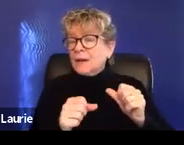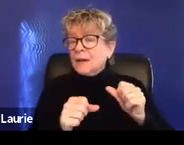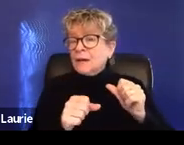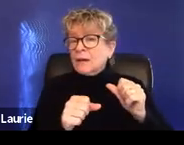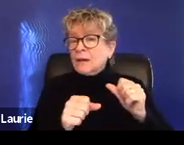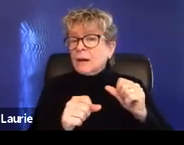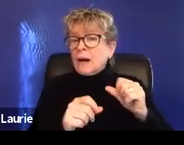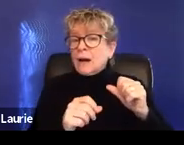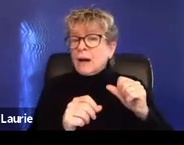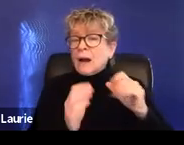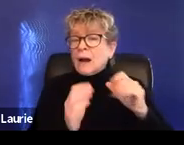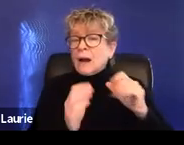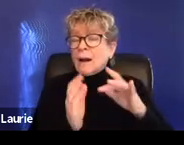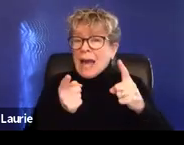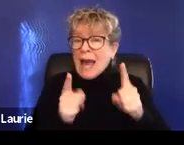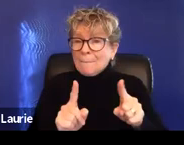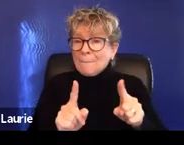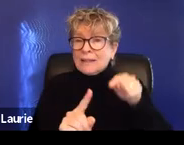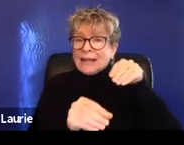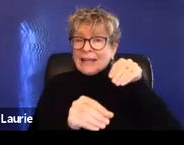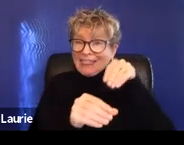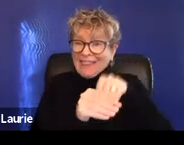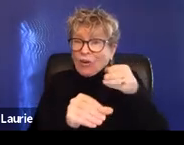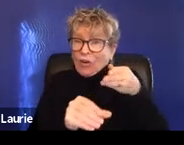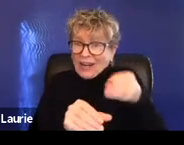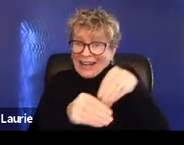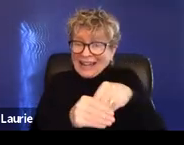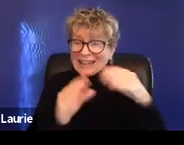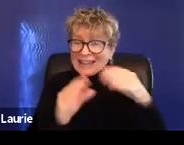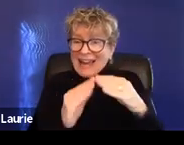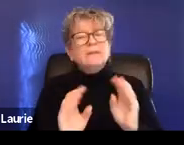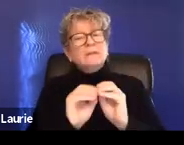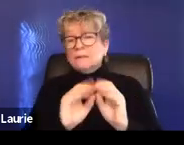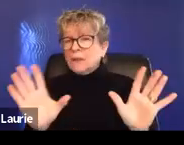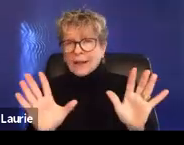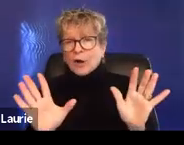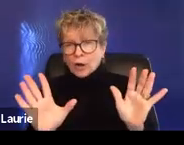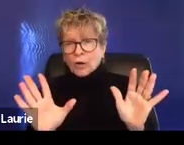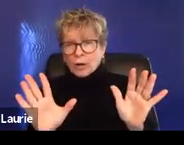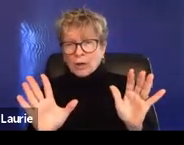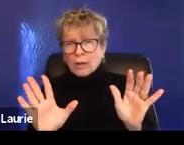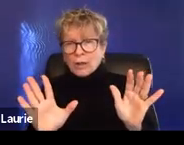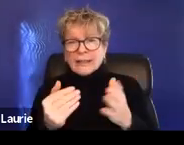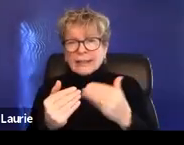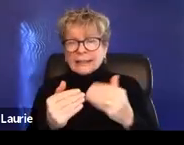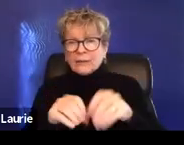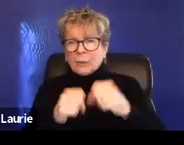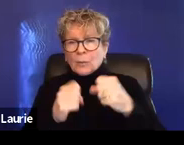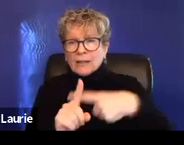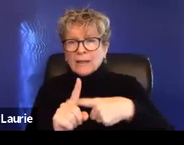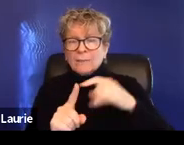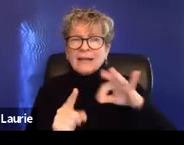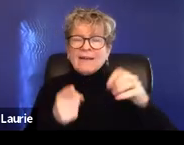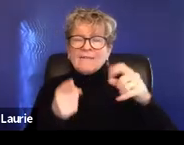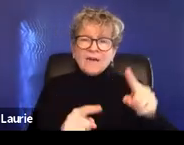at that place, at the housing, um, that feels very clear cut, but sometimes if the abuse happened elsewhere,